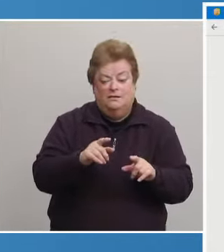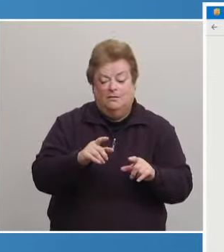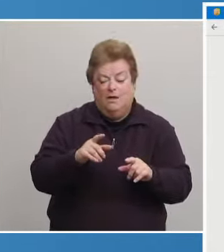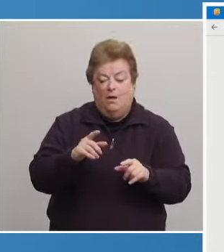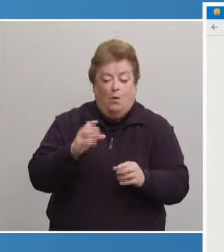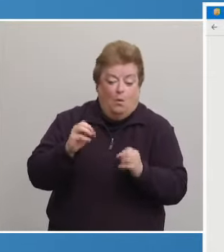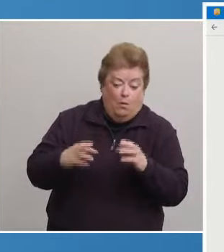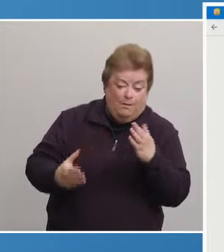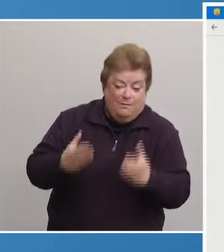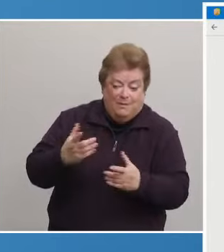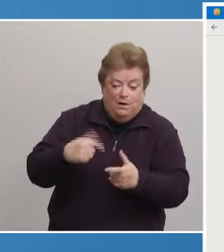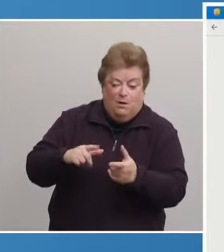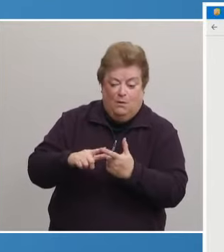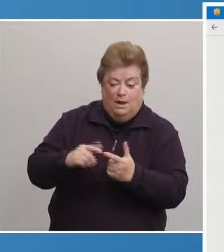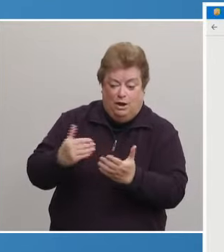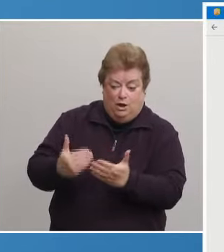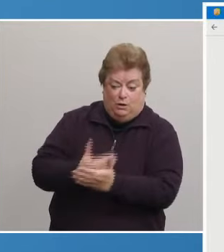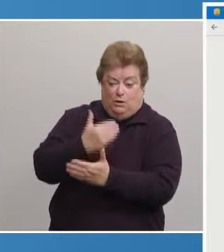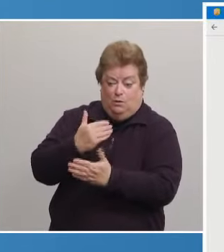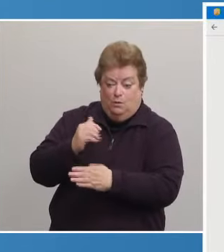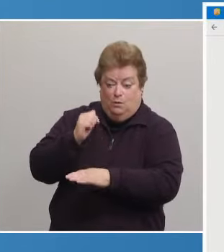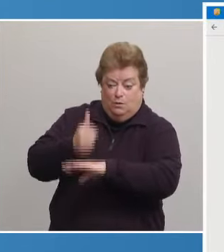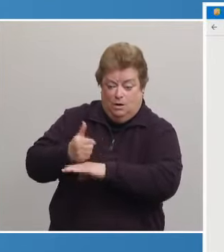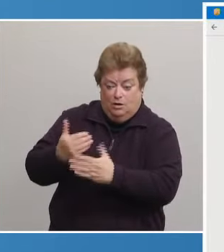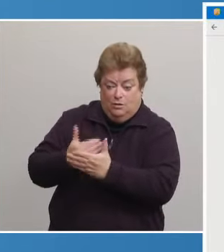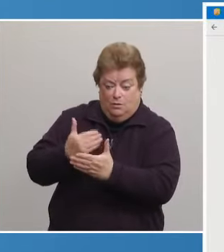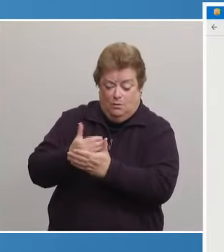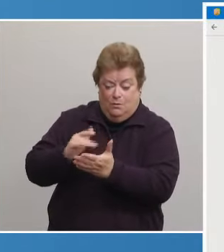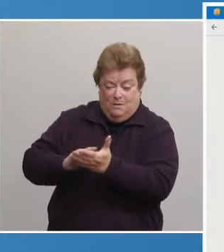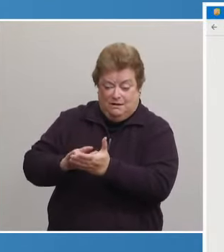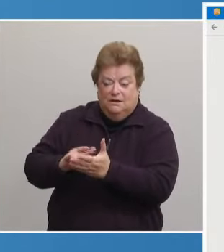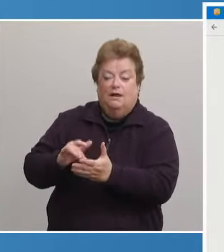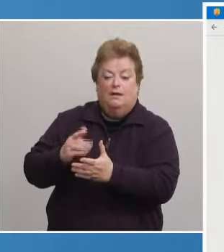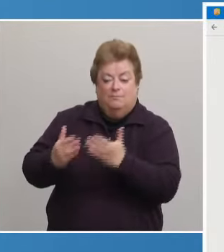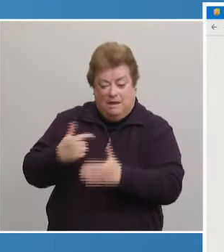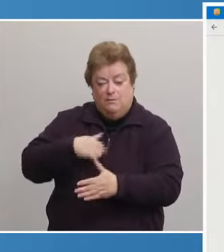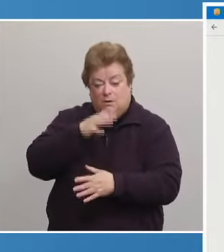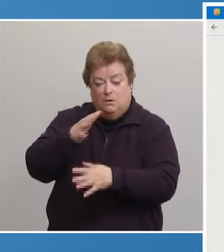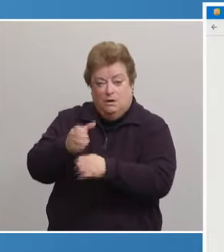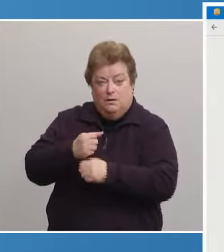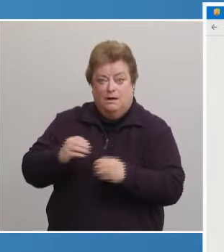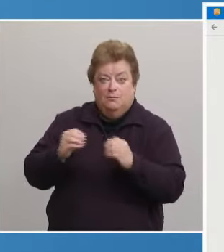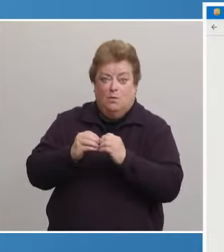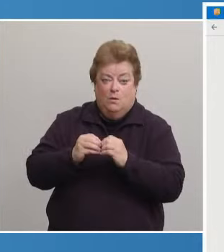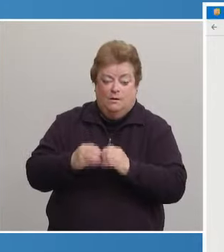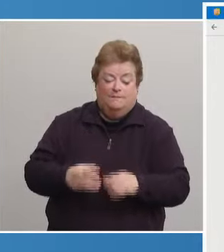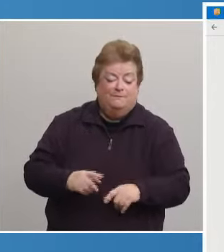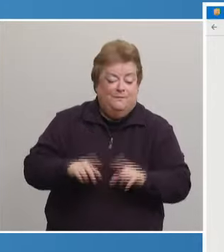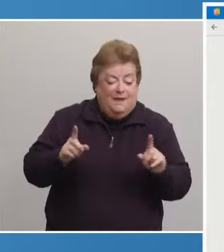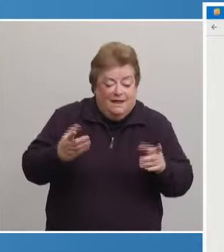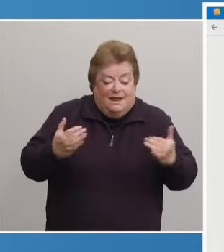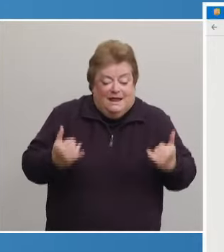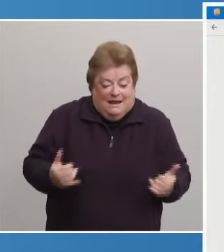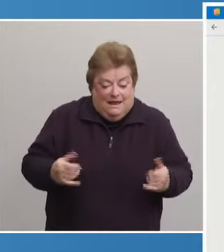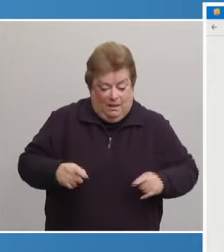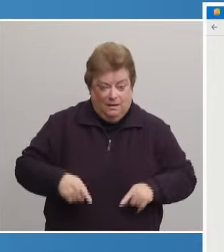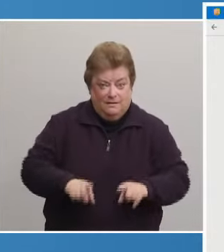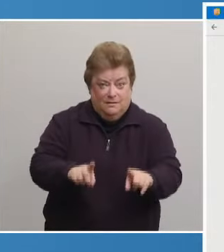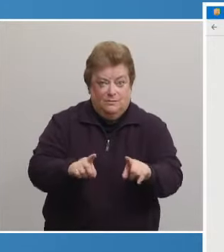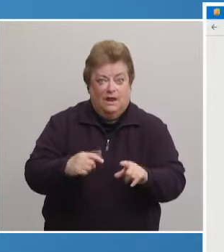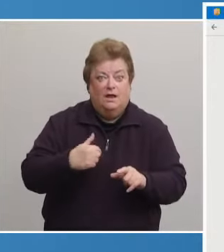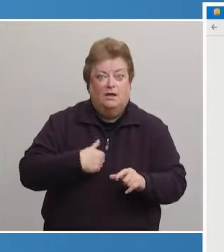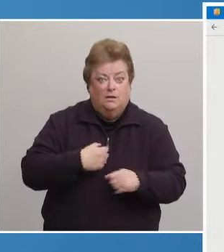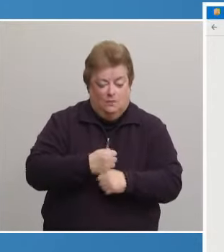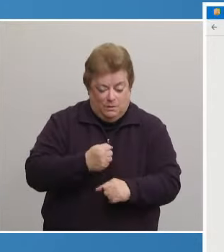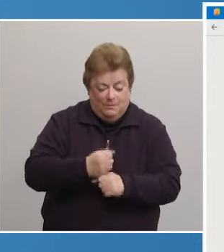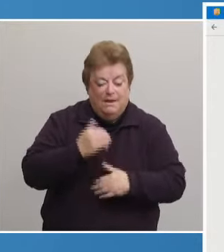authorization. We will update you regularly as we know more. In the meantime, we continue to make great progress with the